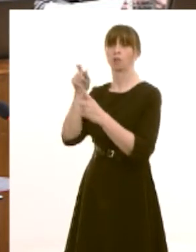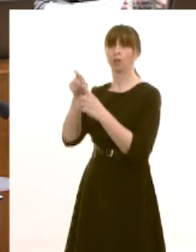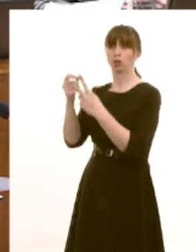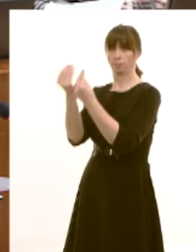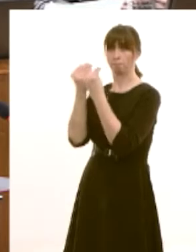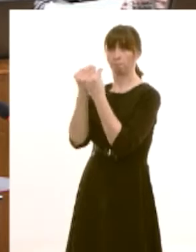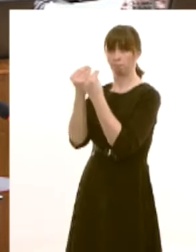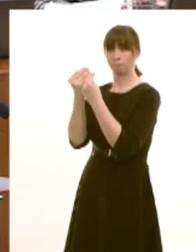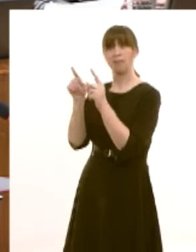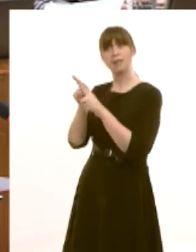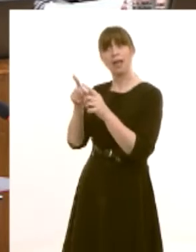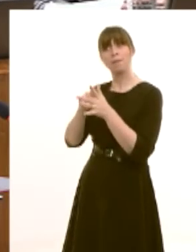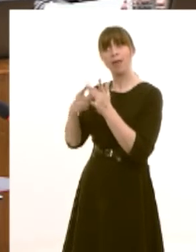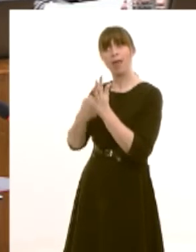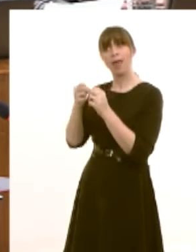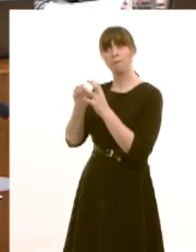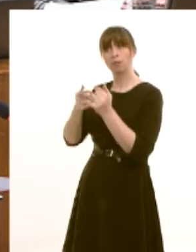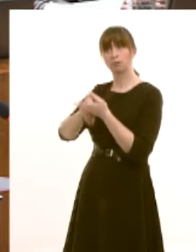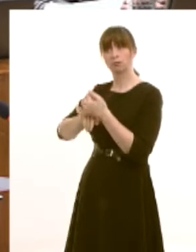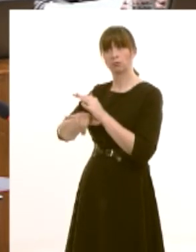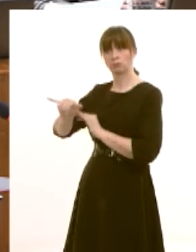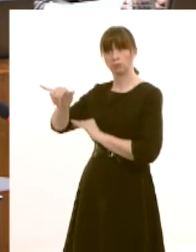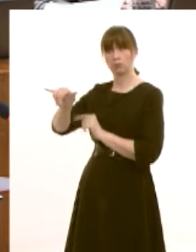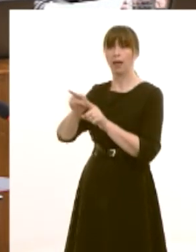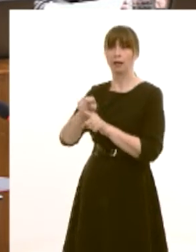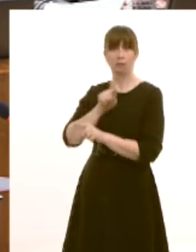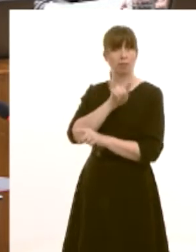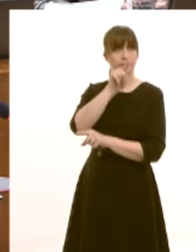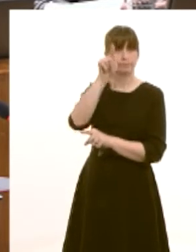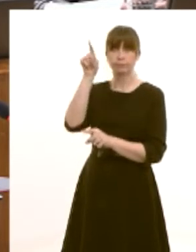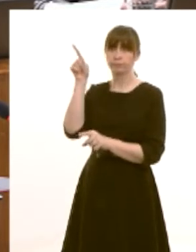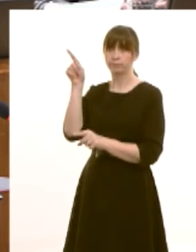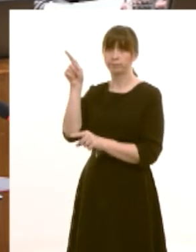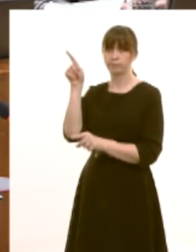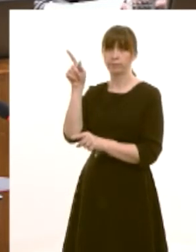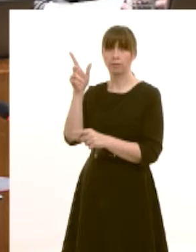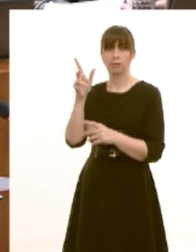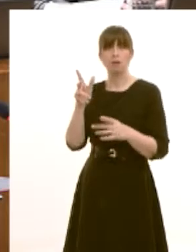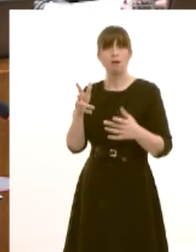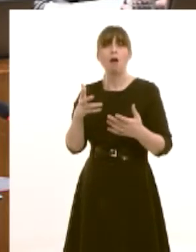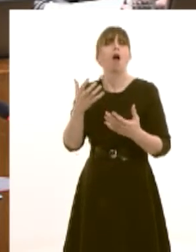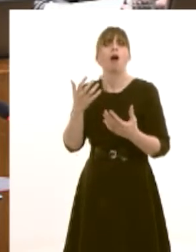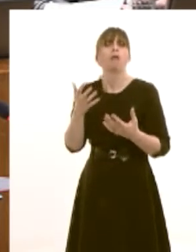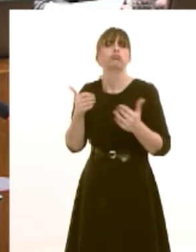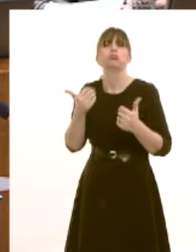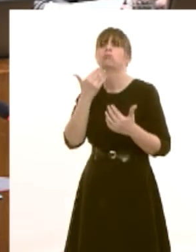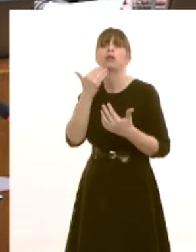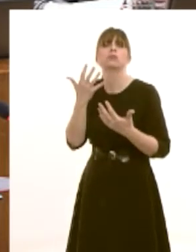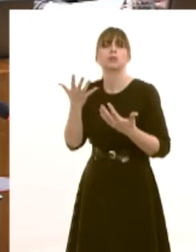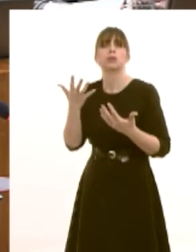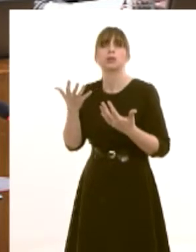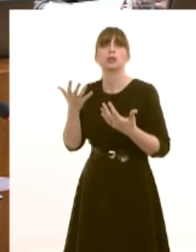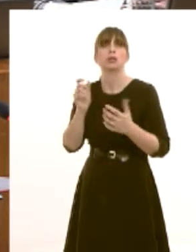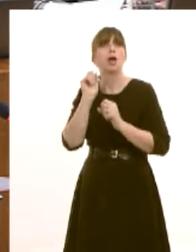we've seen that in airbus and in a number of other areas of wales there is no problem with the number of people applying